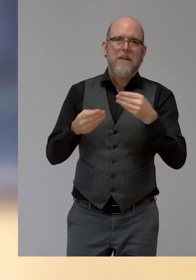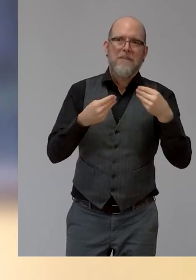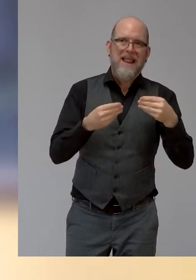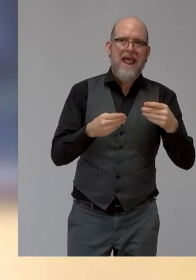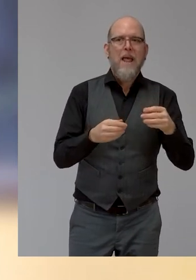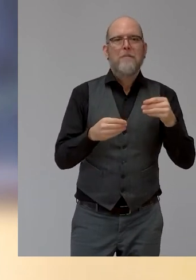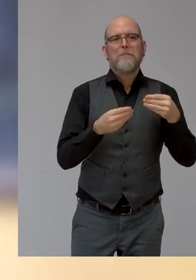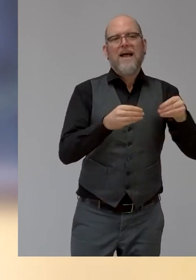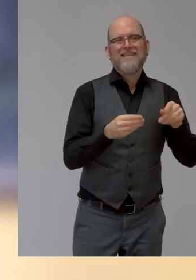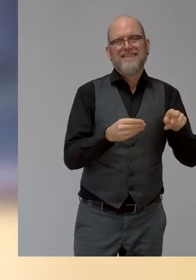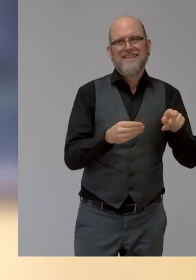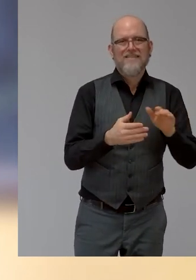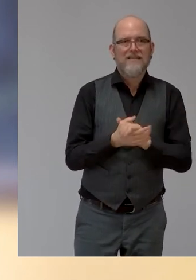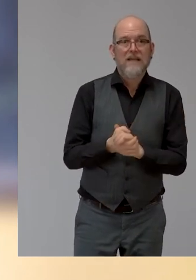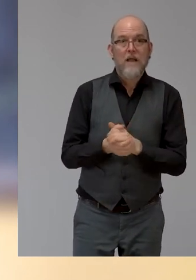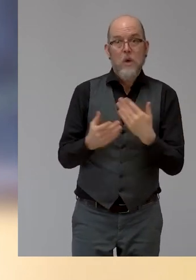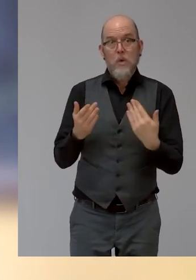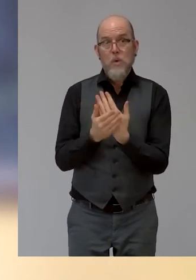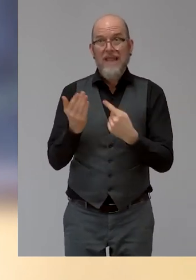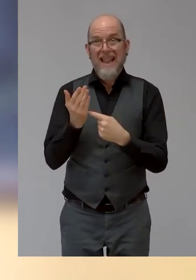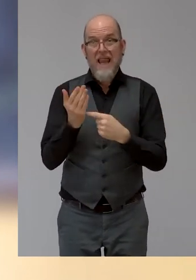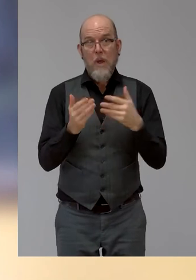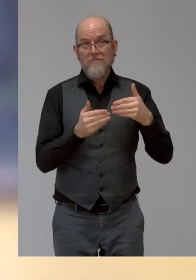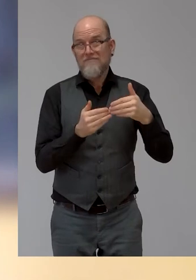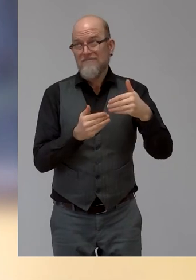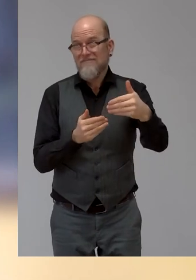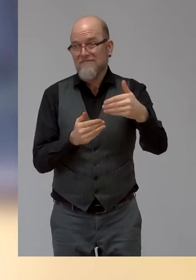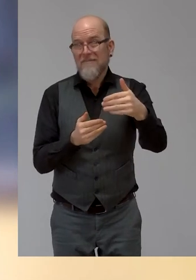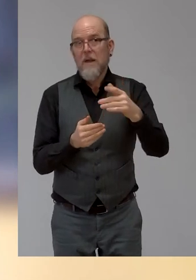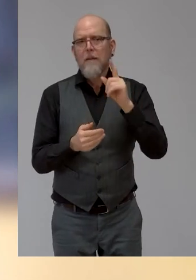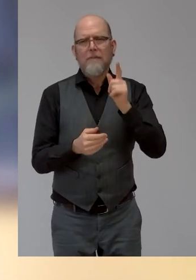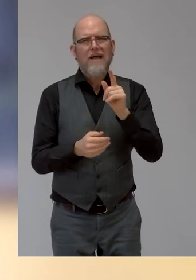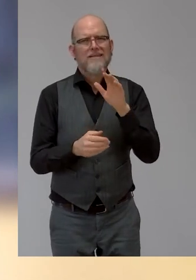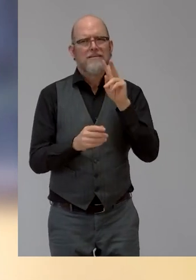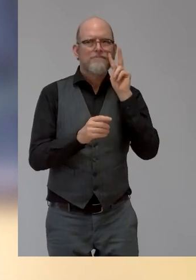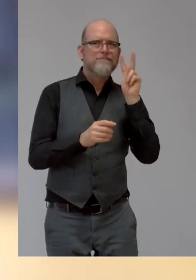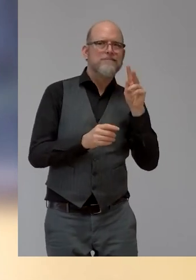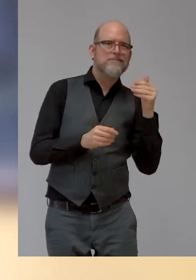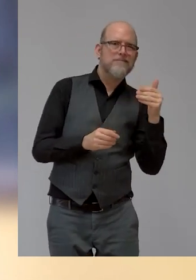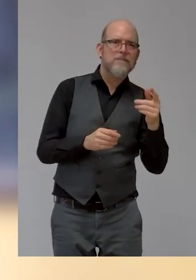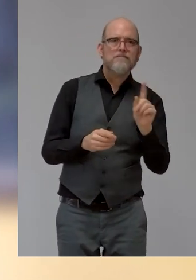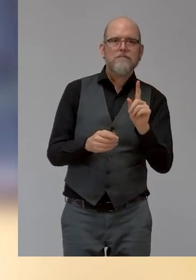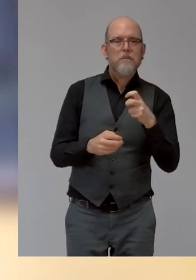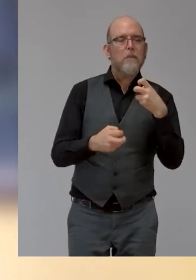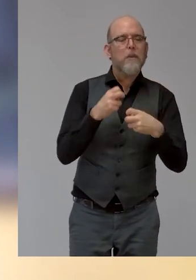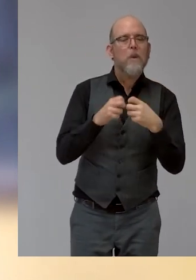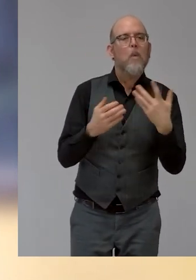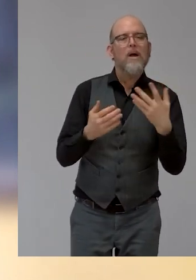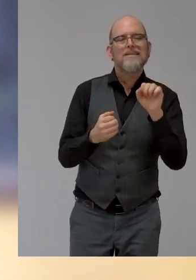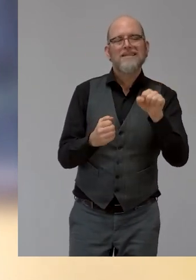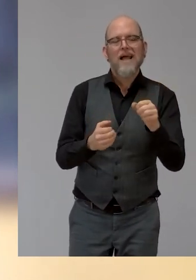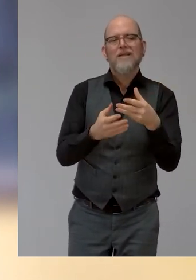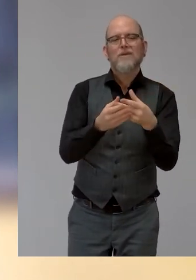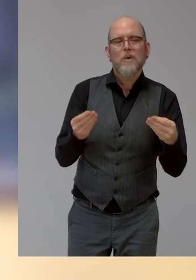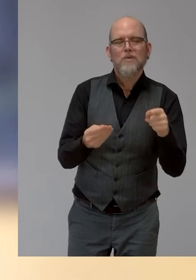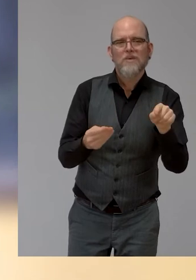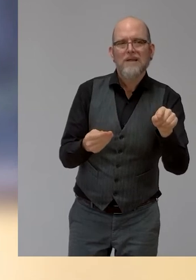a new technology, you should be trying to do it in an attempt to solve a problem. And not because there is a